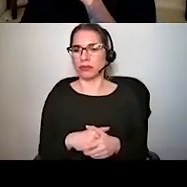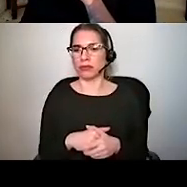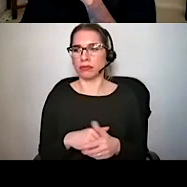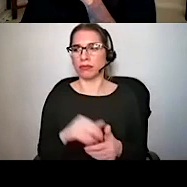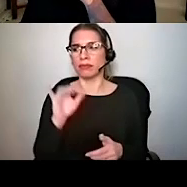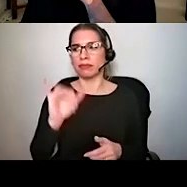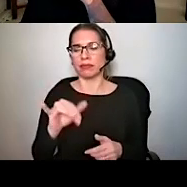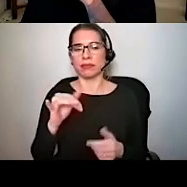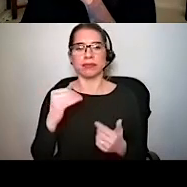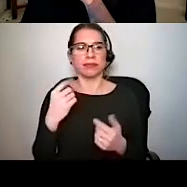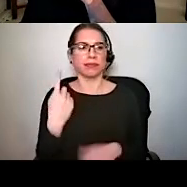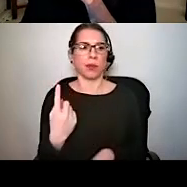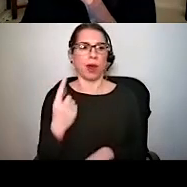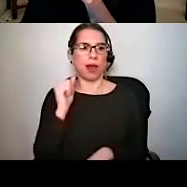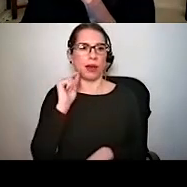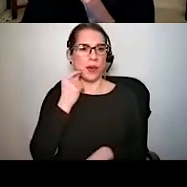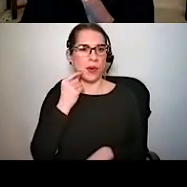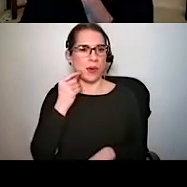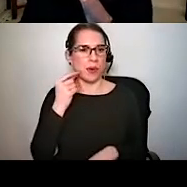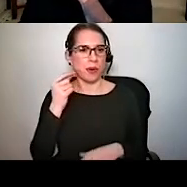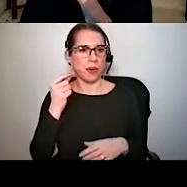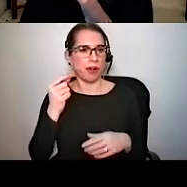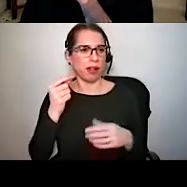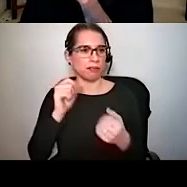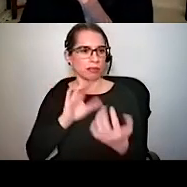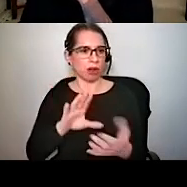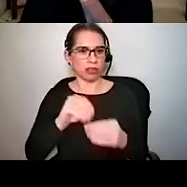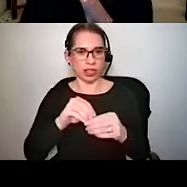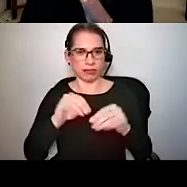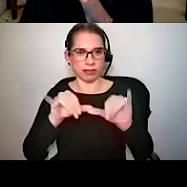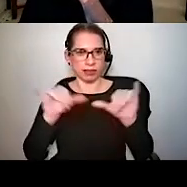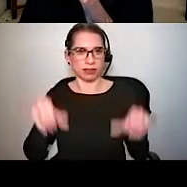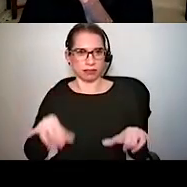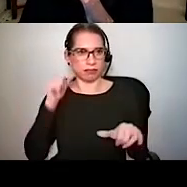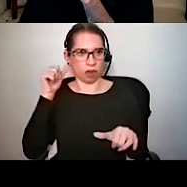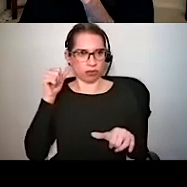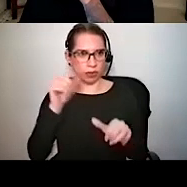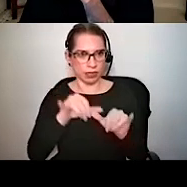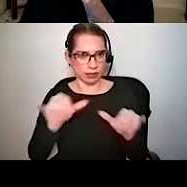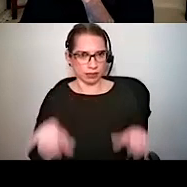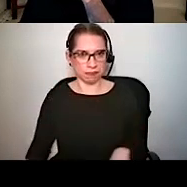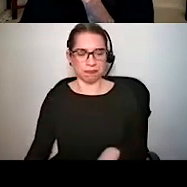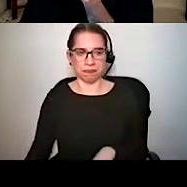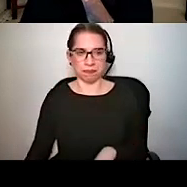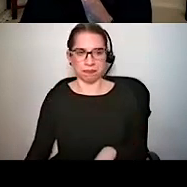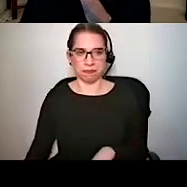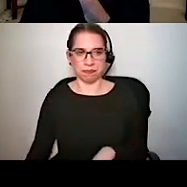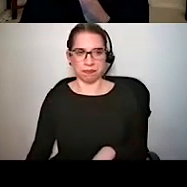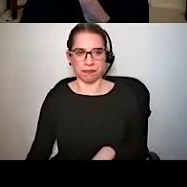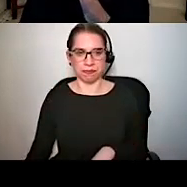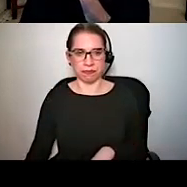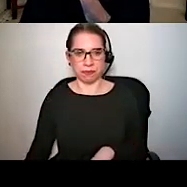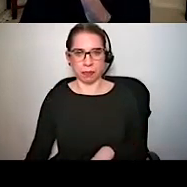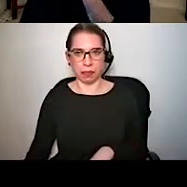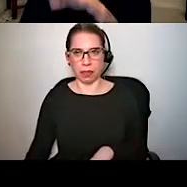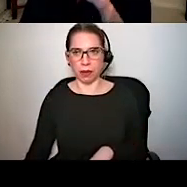anatomical ways for this to happen. But before I move on, I want to just kind of drill home the point of timing by showing you a